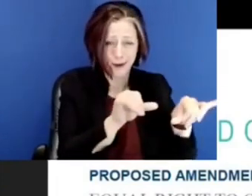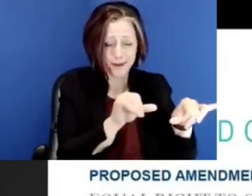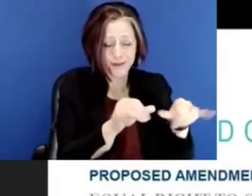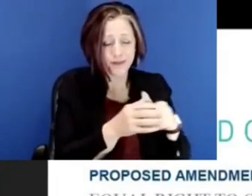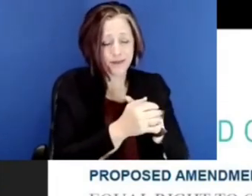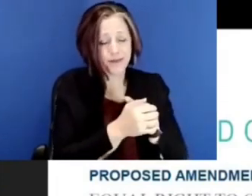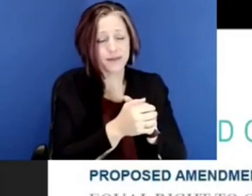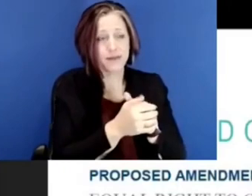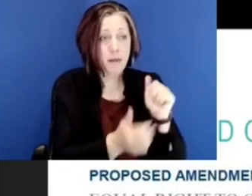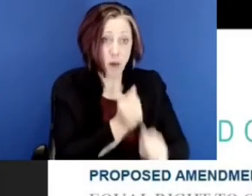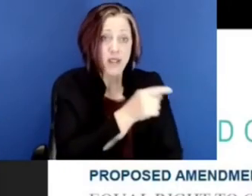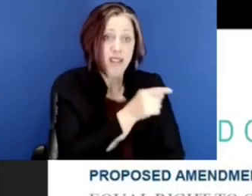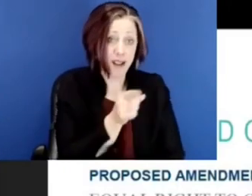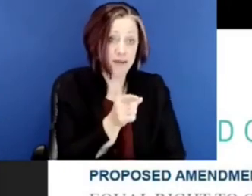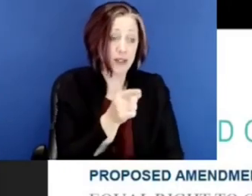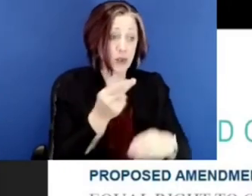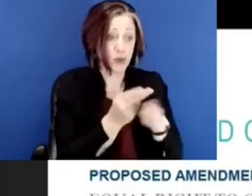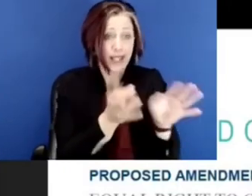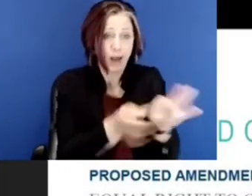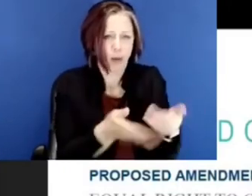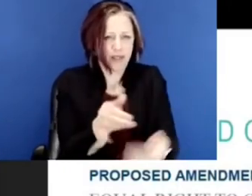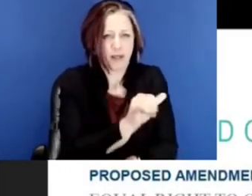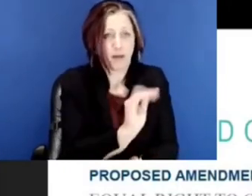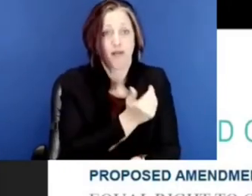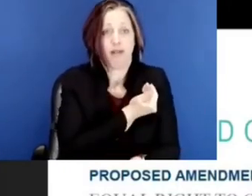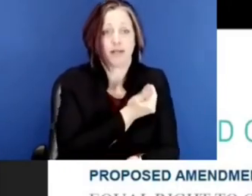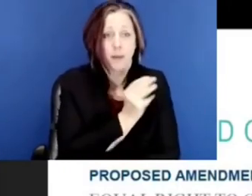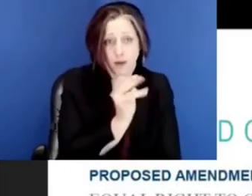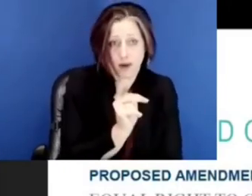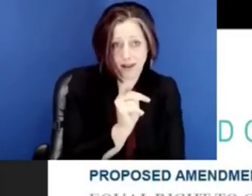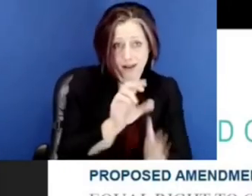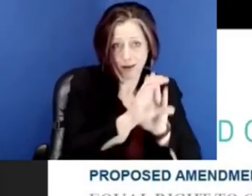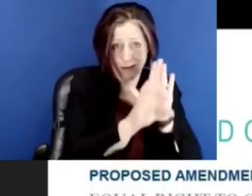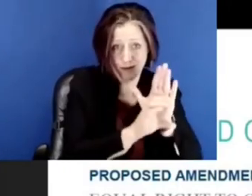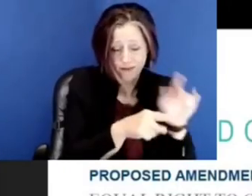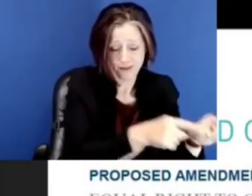Dr. of them use language similar to the language in the Minnesota Constitution.